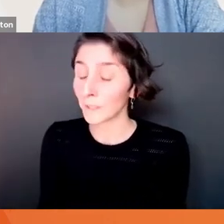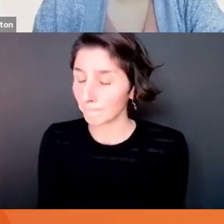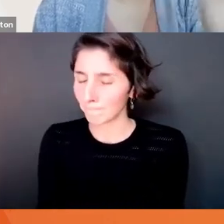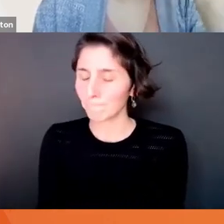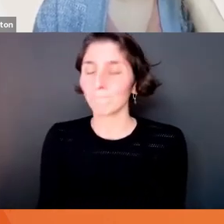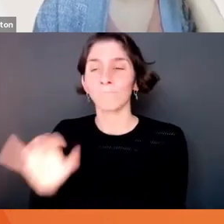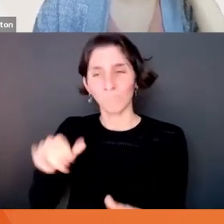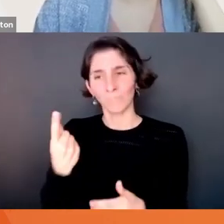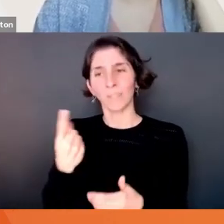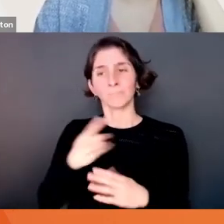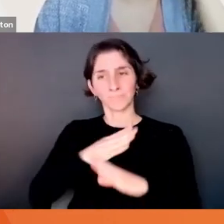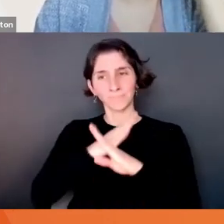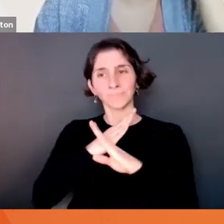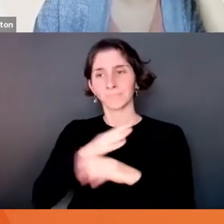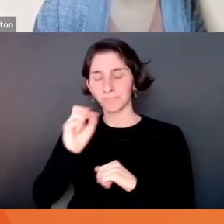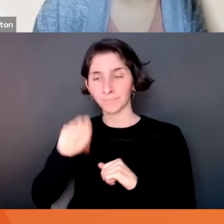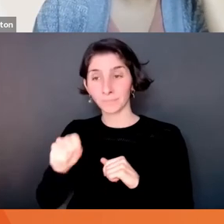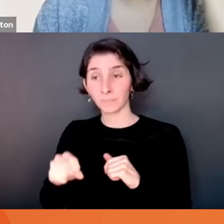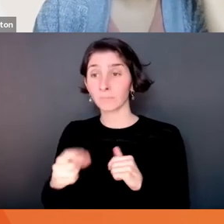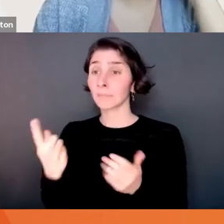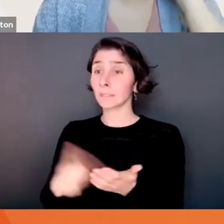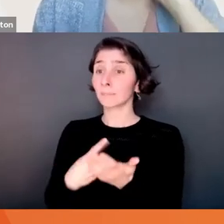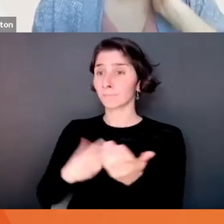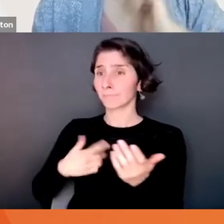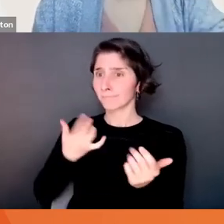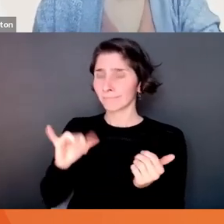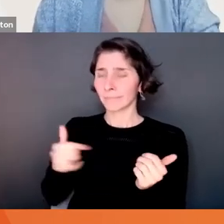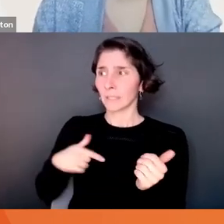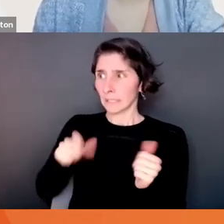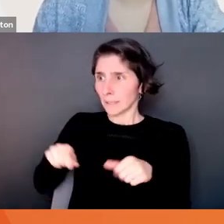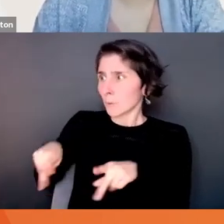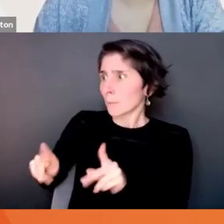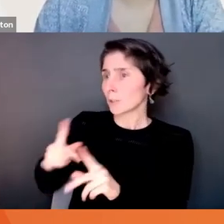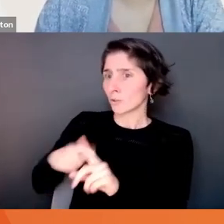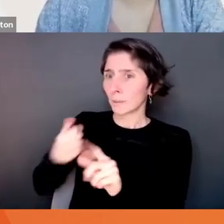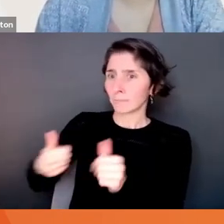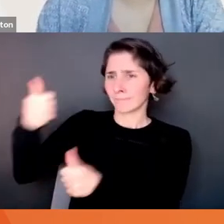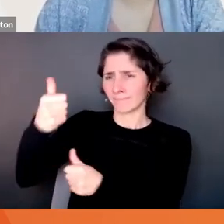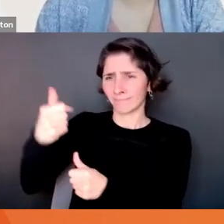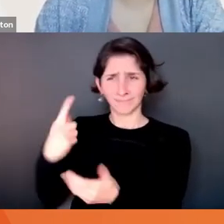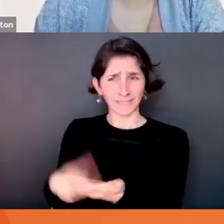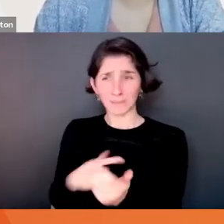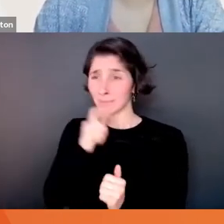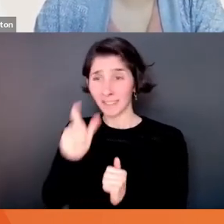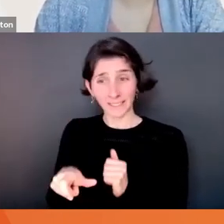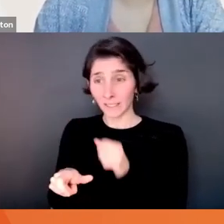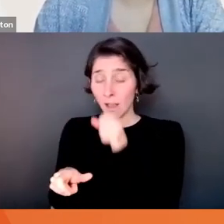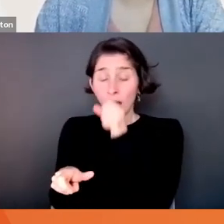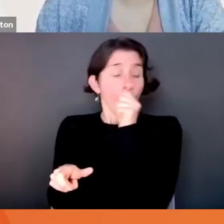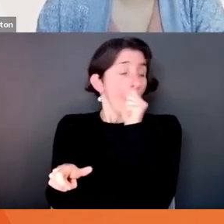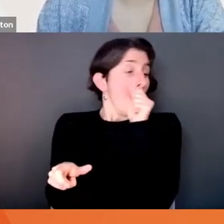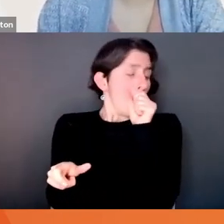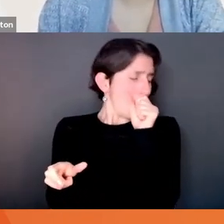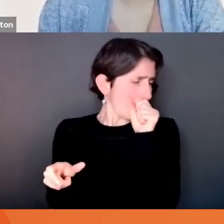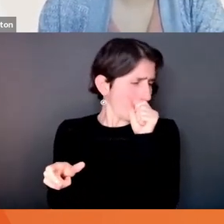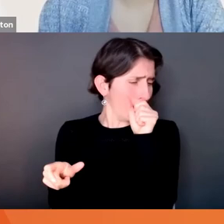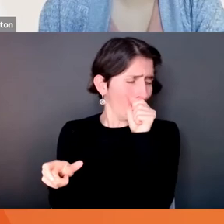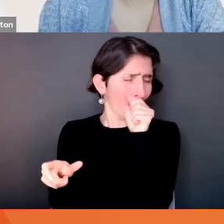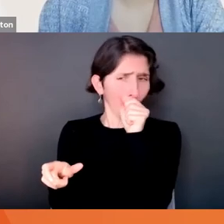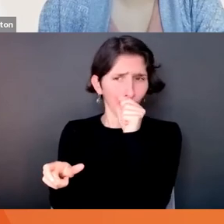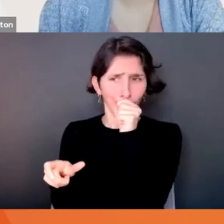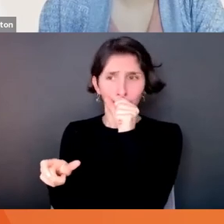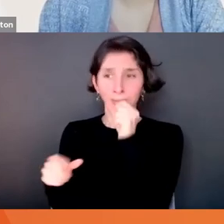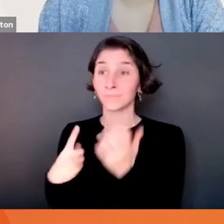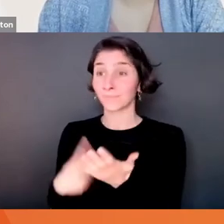we can also think that we need permission from our leadership to innovate. And sometimes we don't. Sometimes we, there's actually more in our